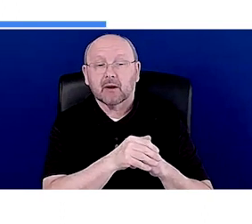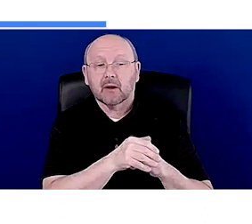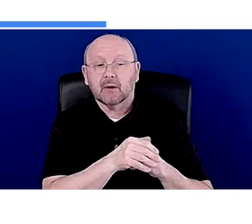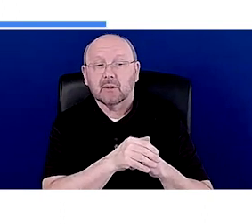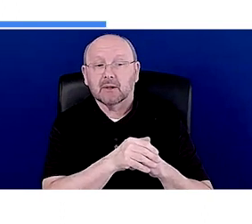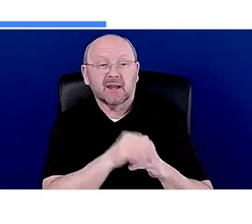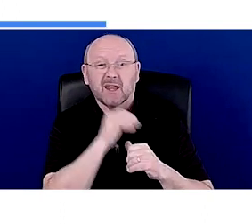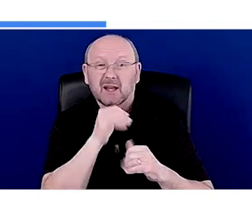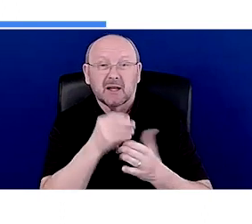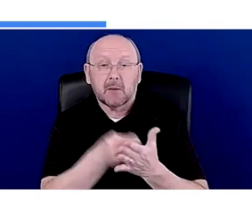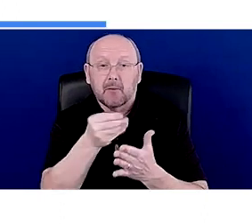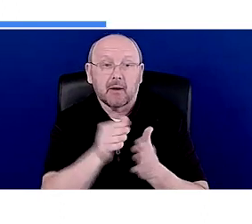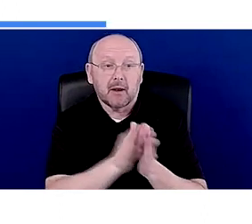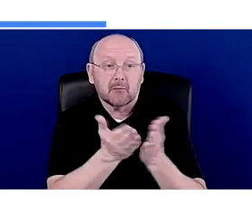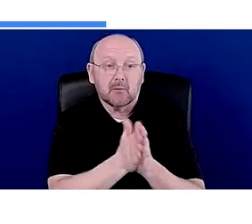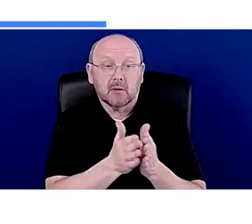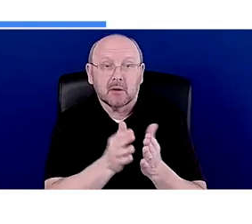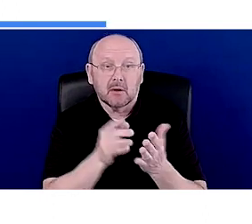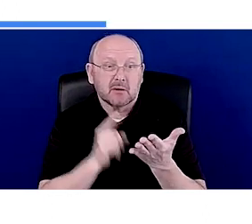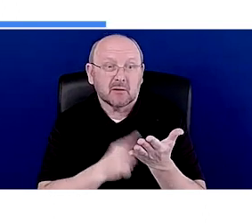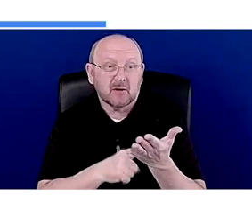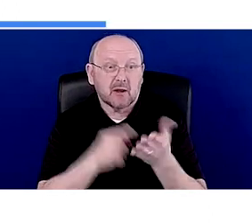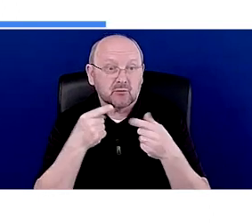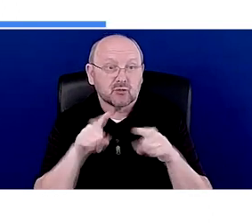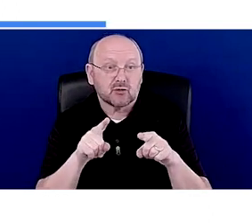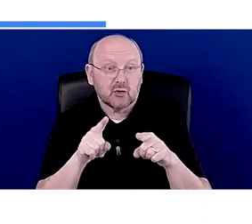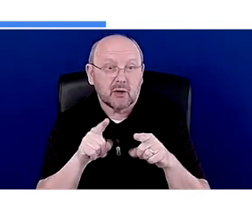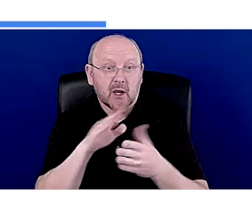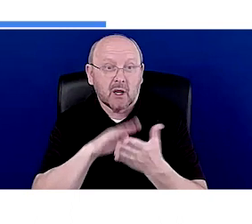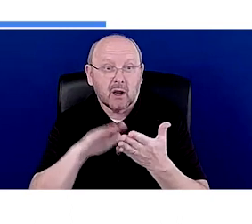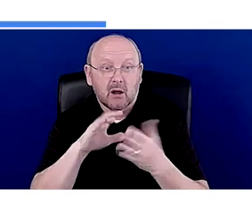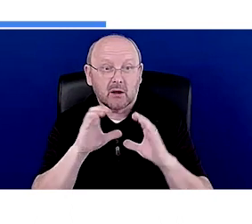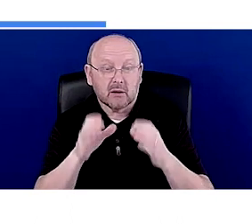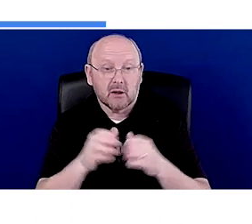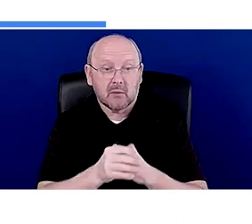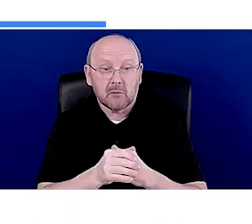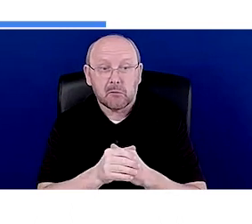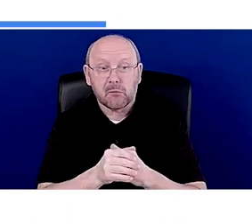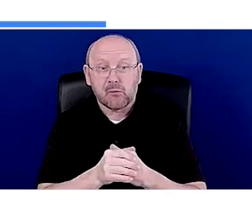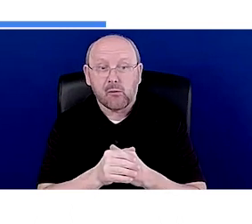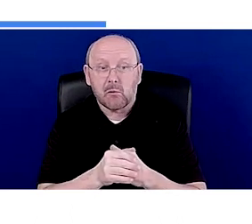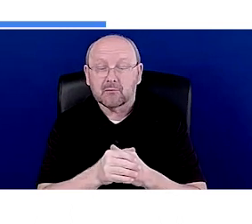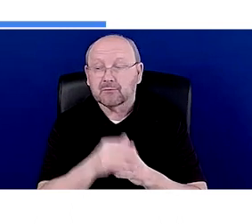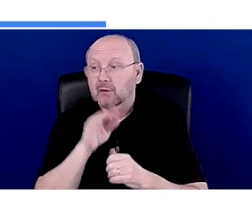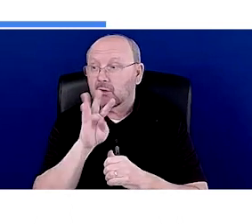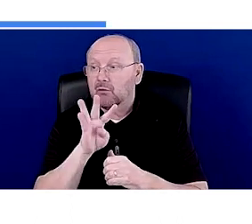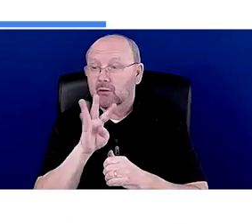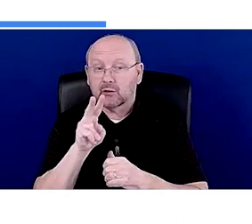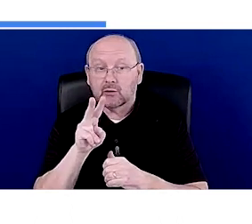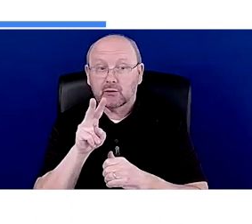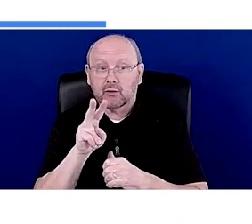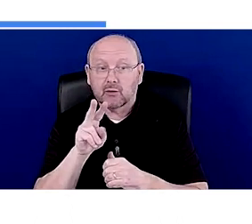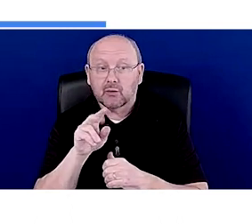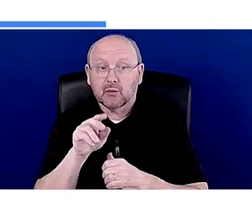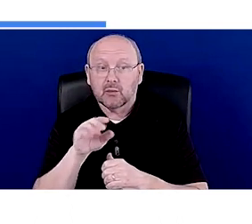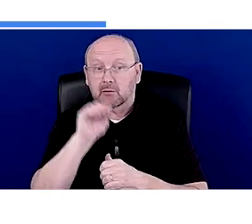purchase a textbook at some point in their college career. 42.0, uh, 42%